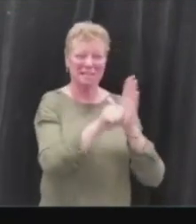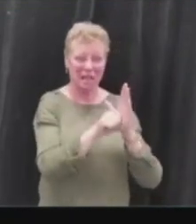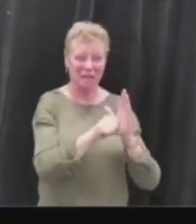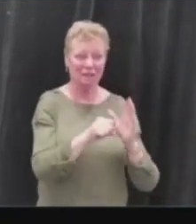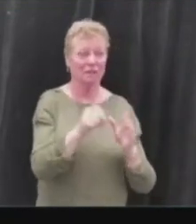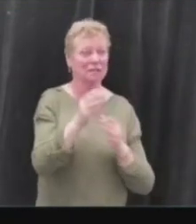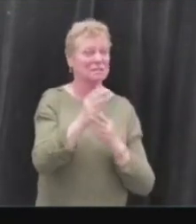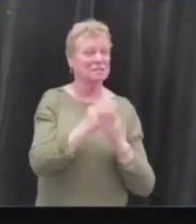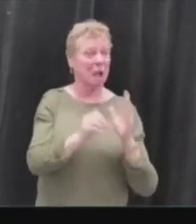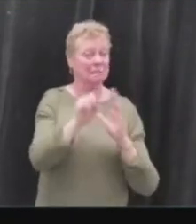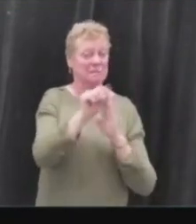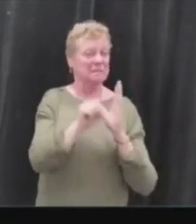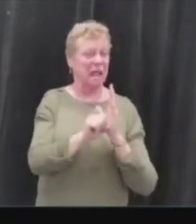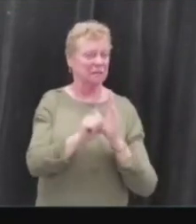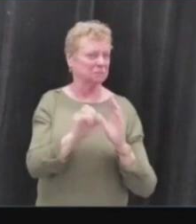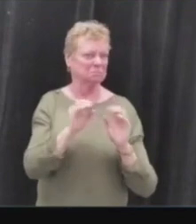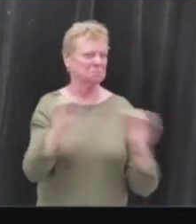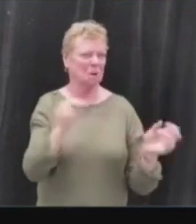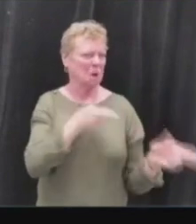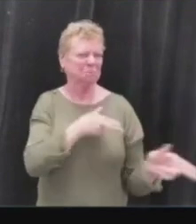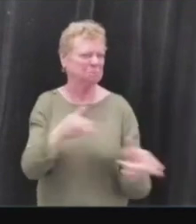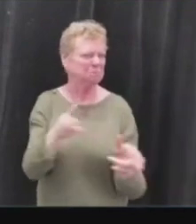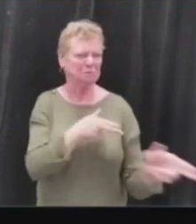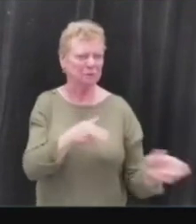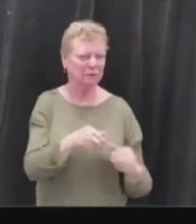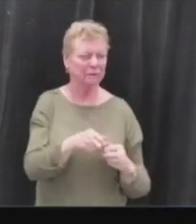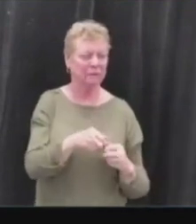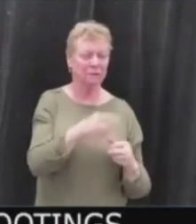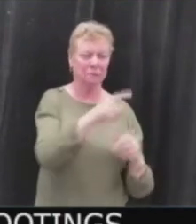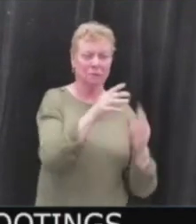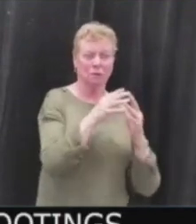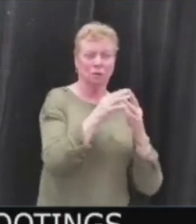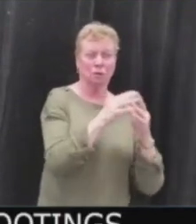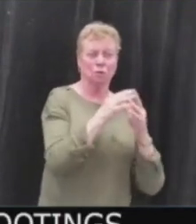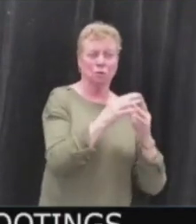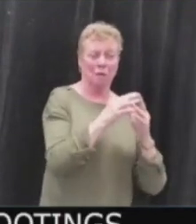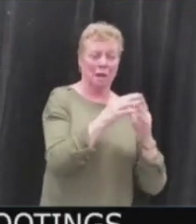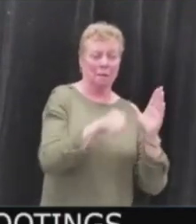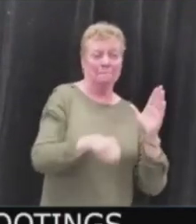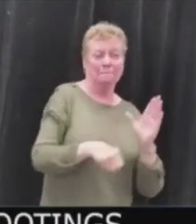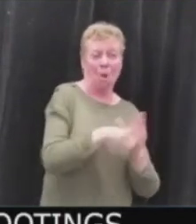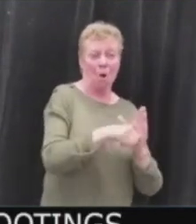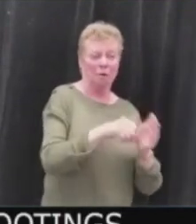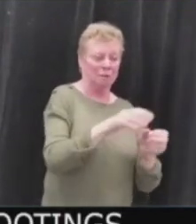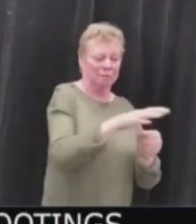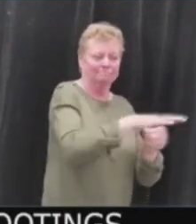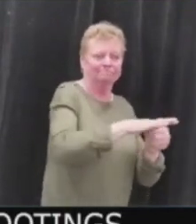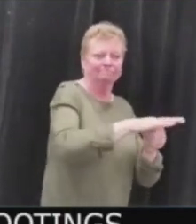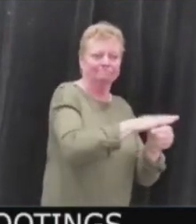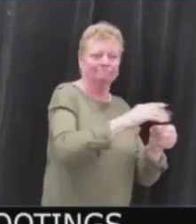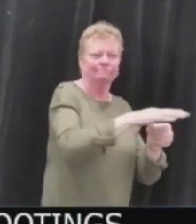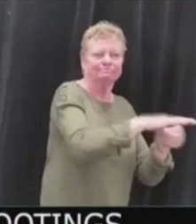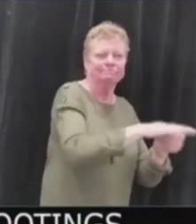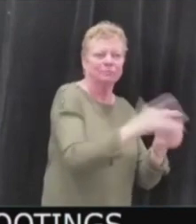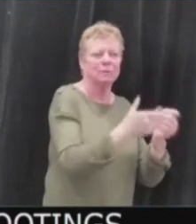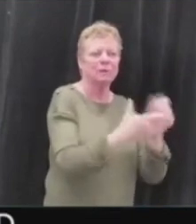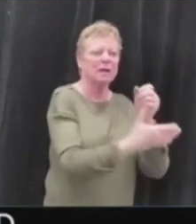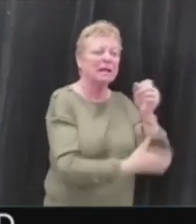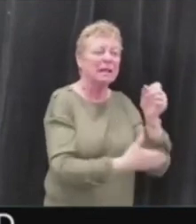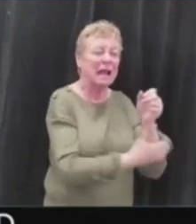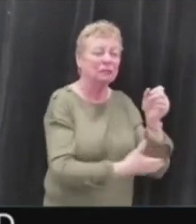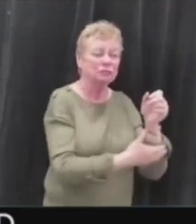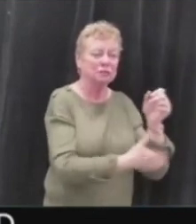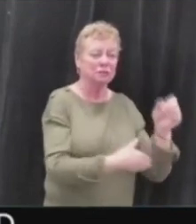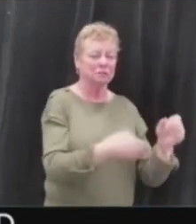shootings. And murders in the U.S. are actually quite concentrated. Fifty-four percent of counties in 2014 had